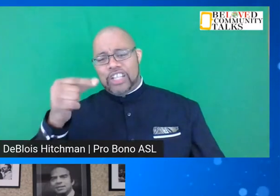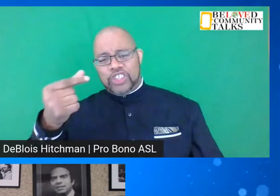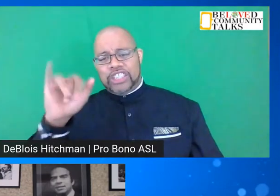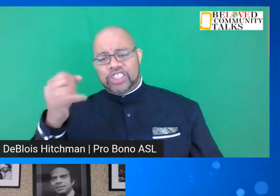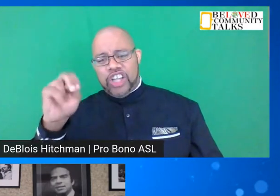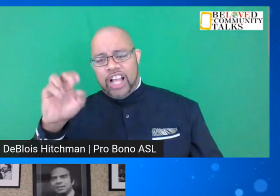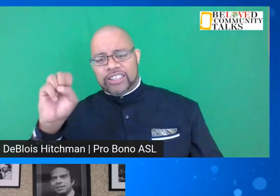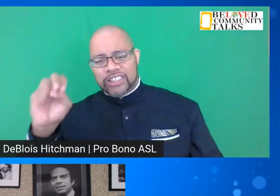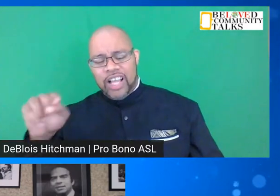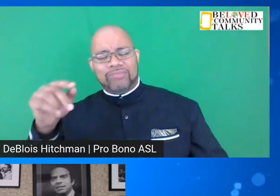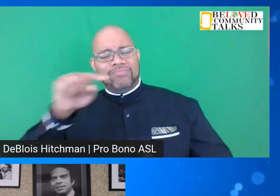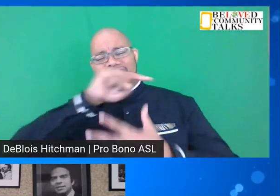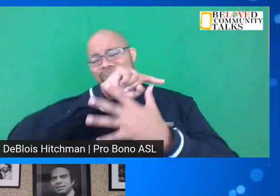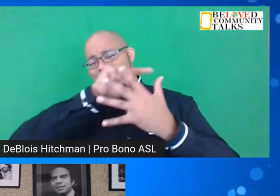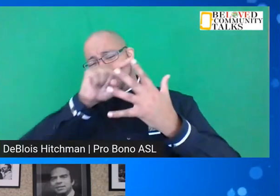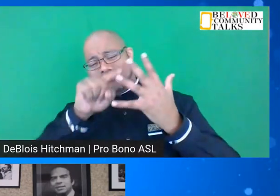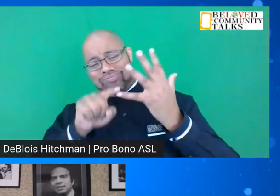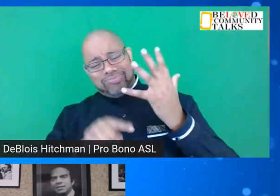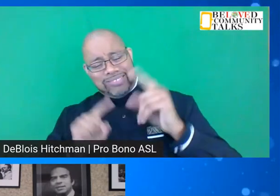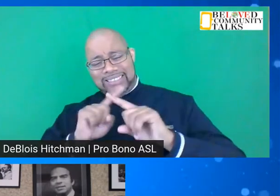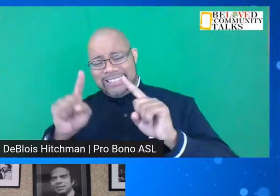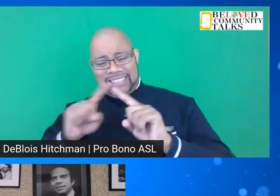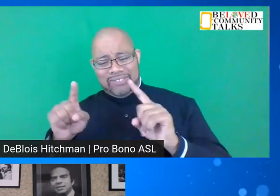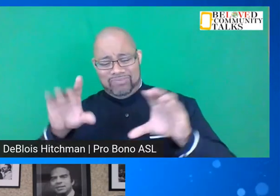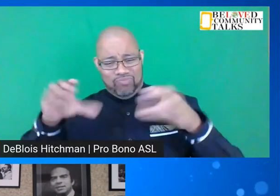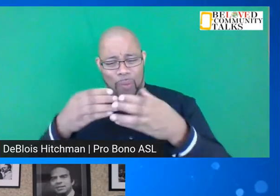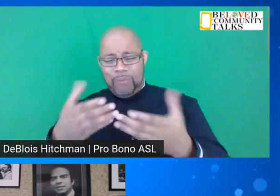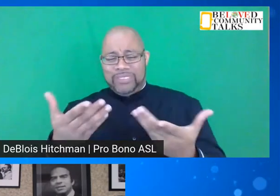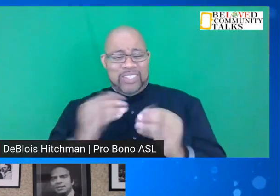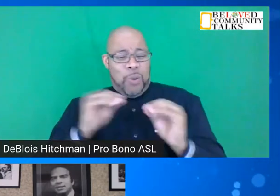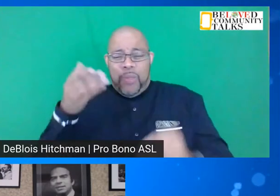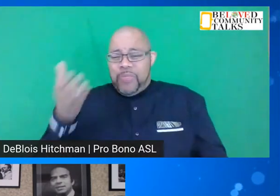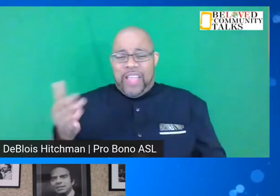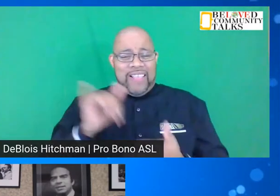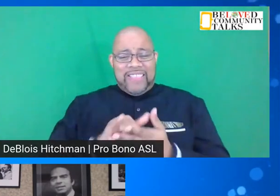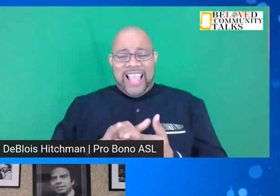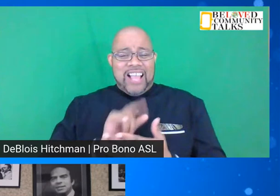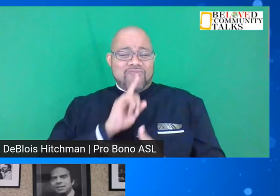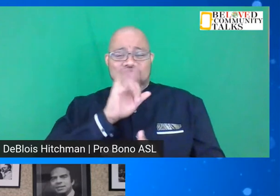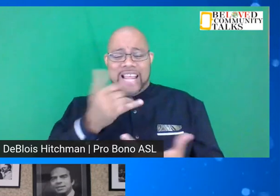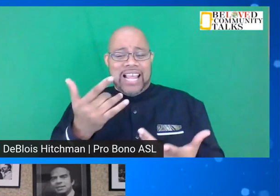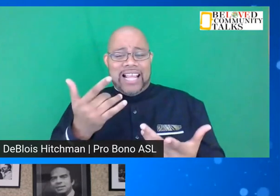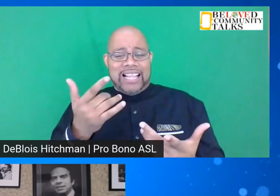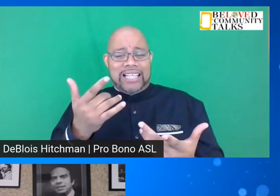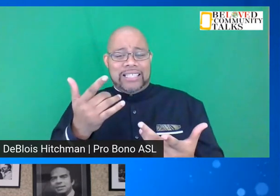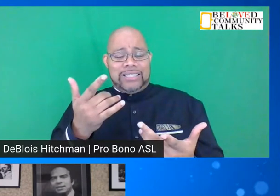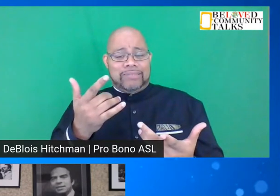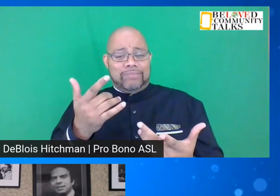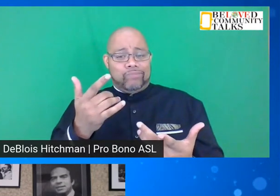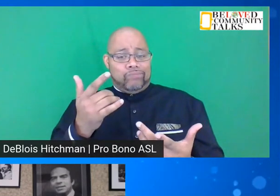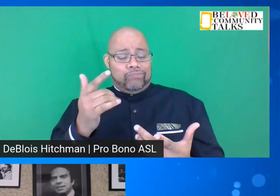And, I mean, the whole, I mean, there was nobody there that was particularly distinguished.